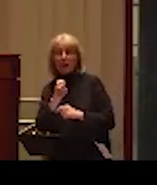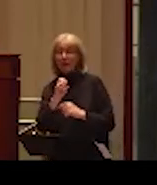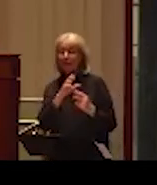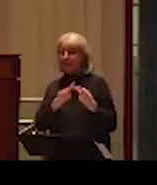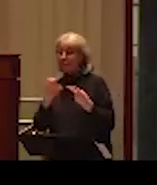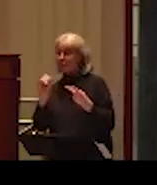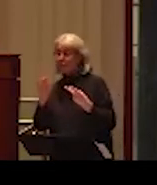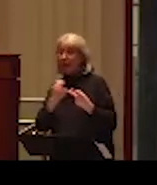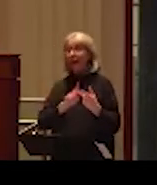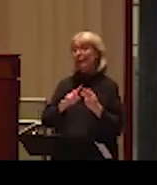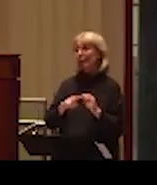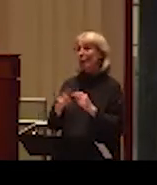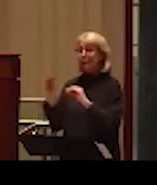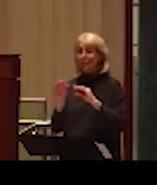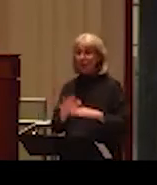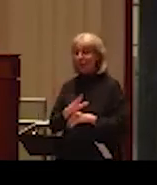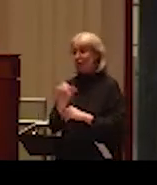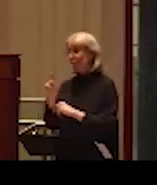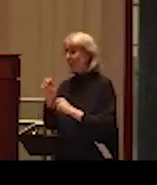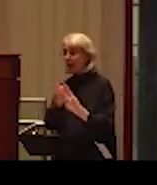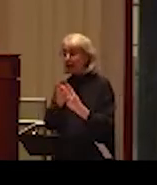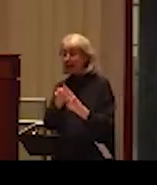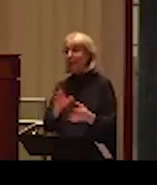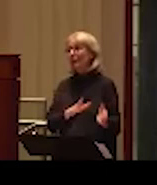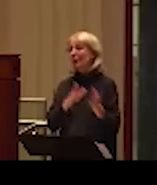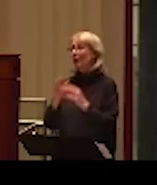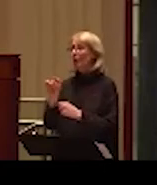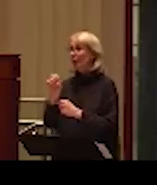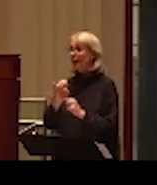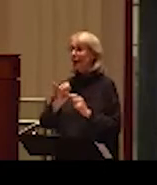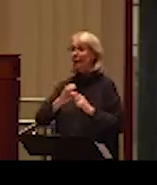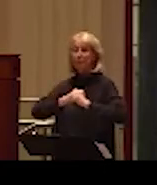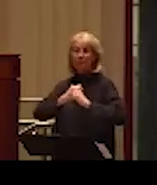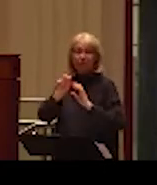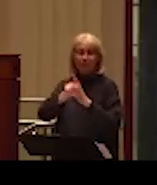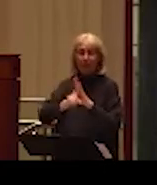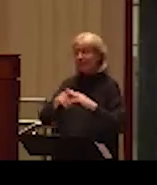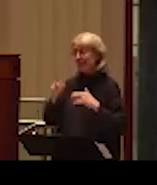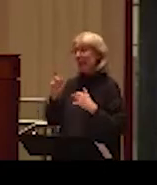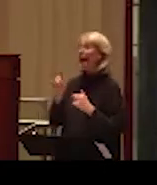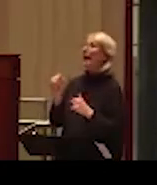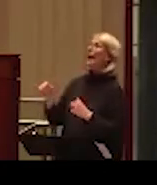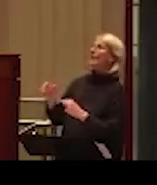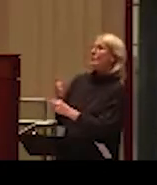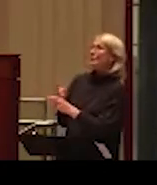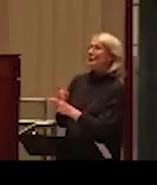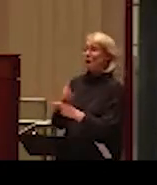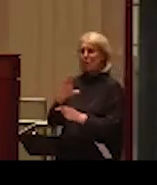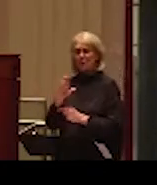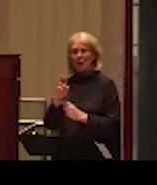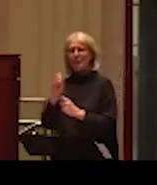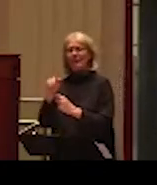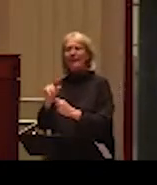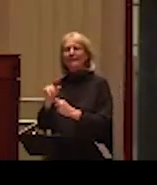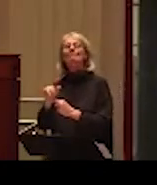crime or crime prevention policies? So I realized that the area of criminology is